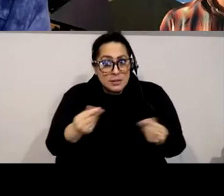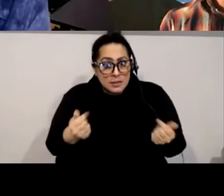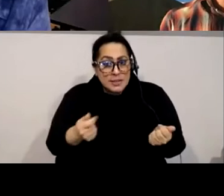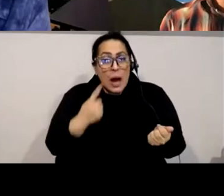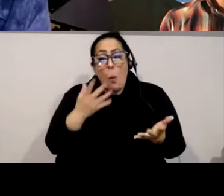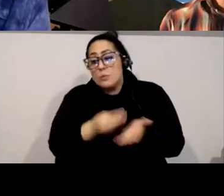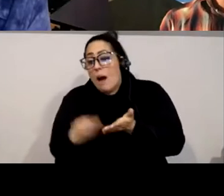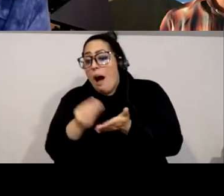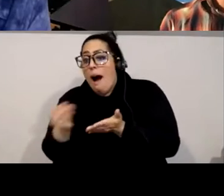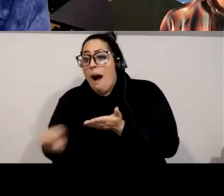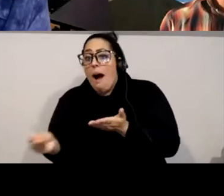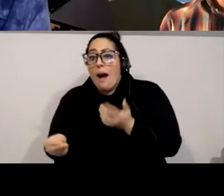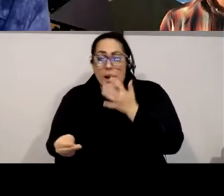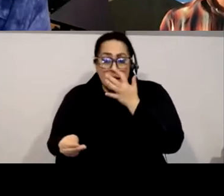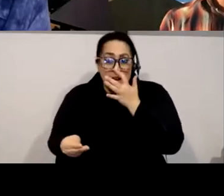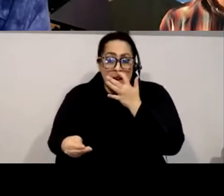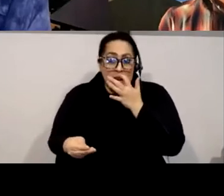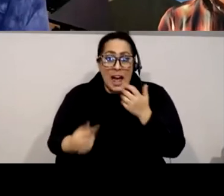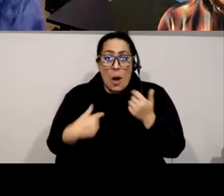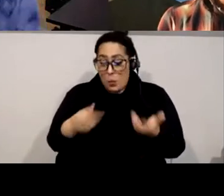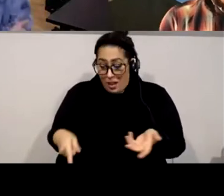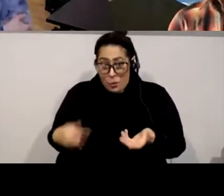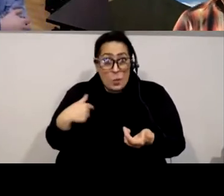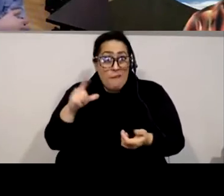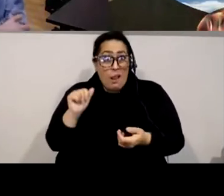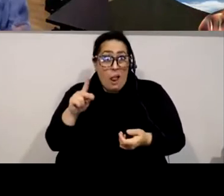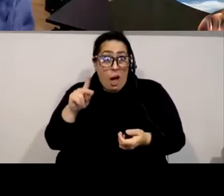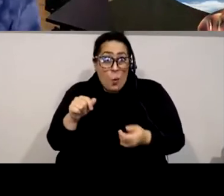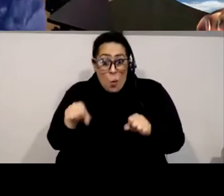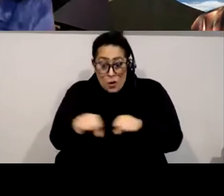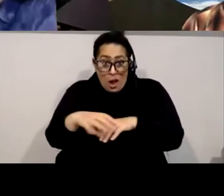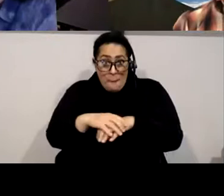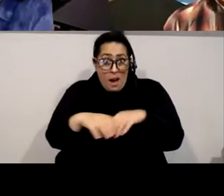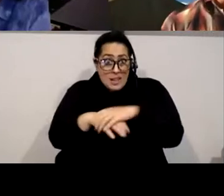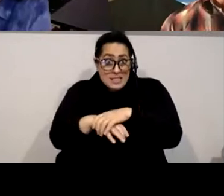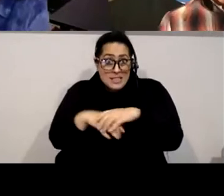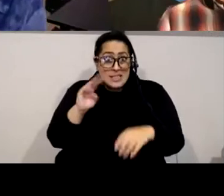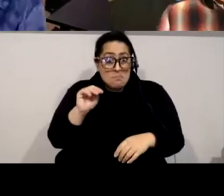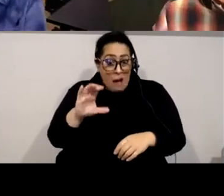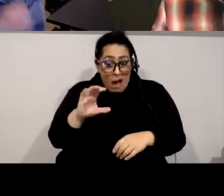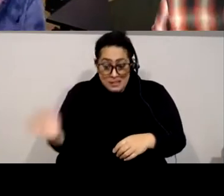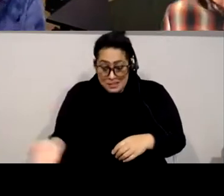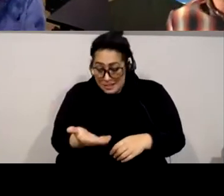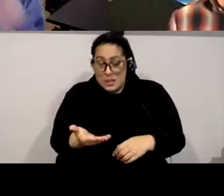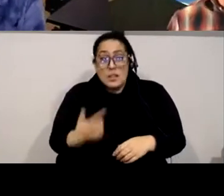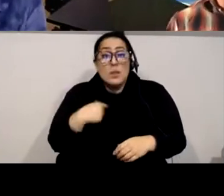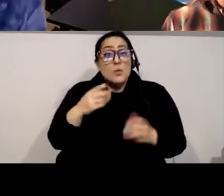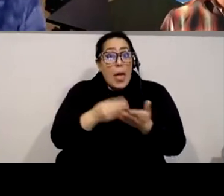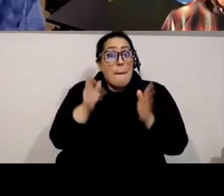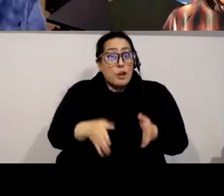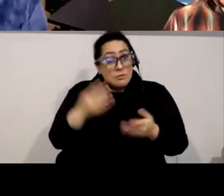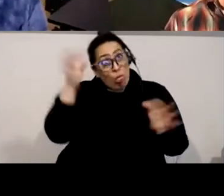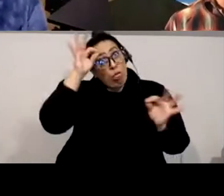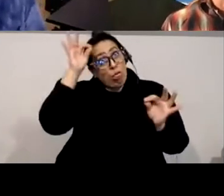things and we were like here's a pair of lakota moccasins and then they get tagged in as the crow you know and then i show up